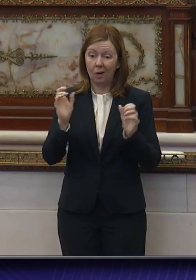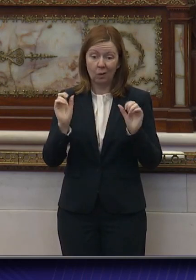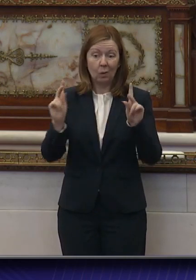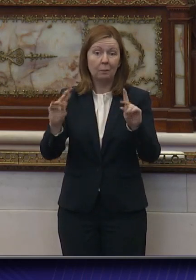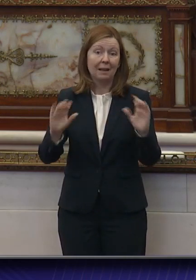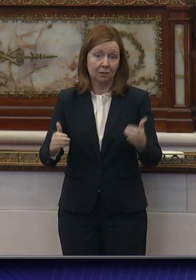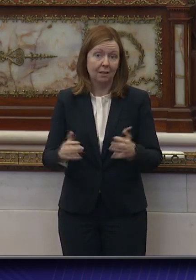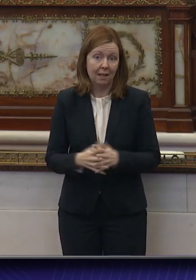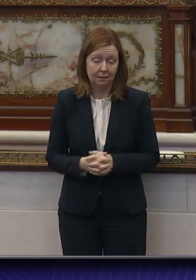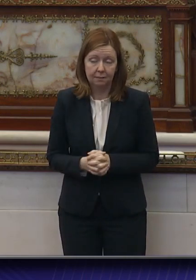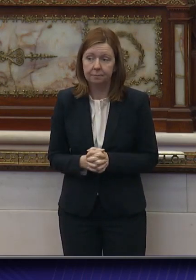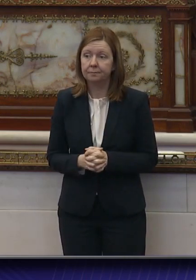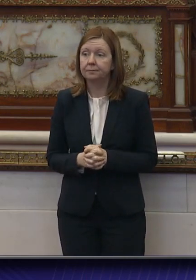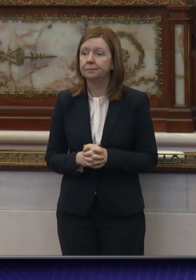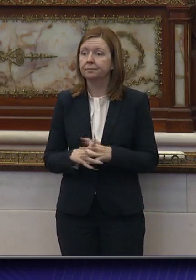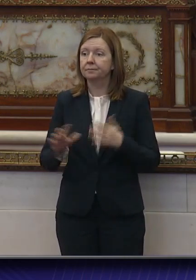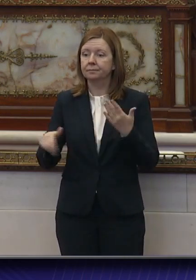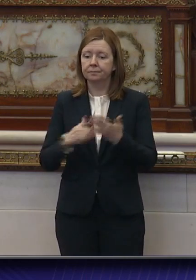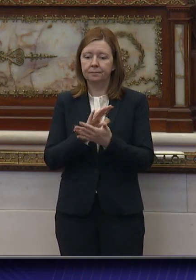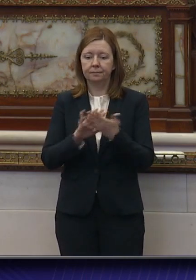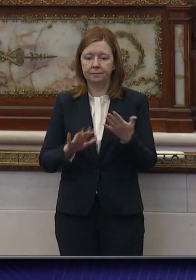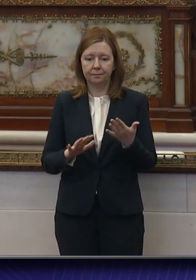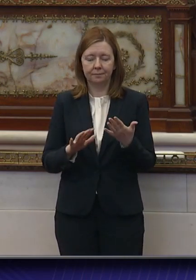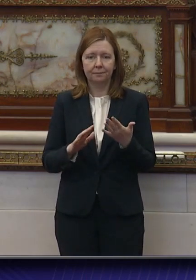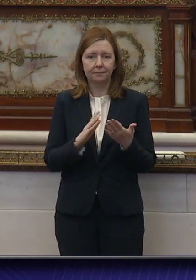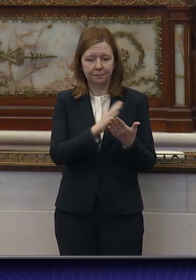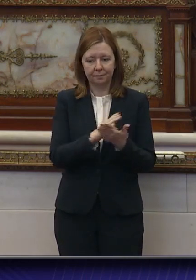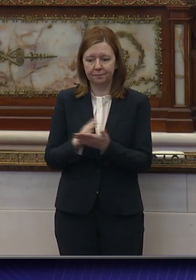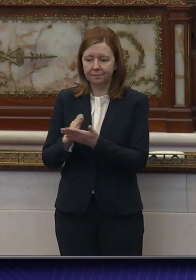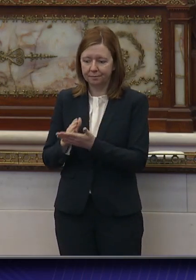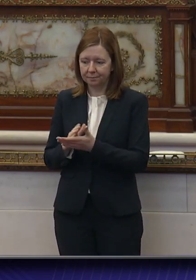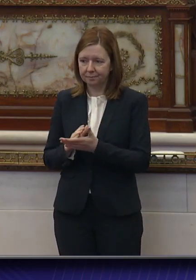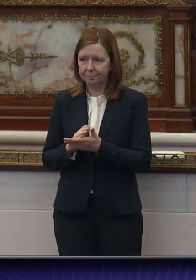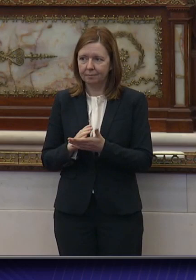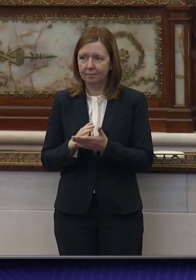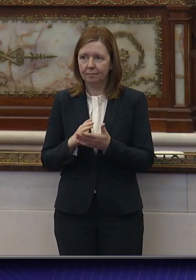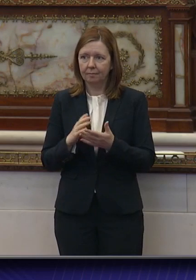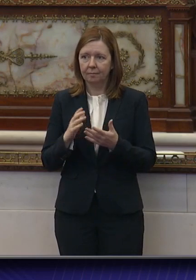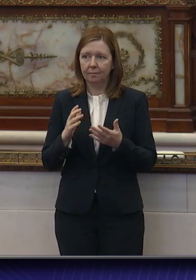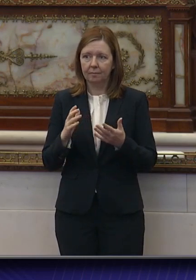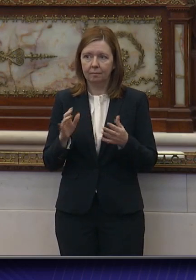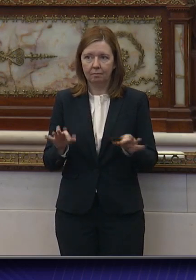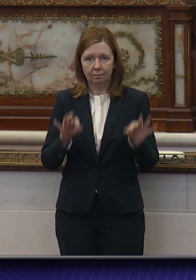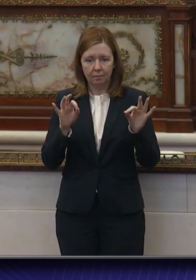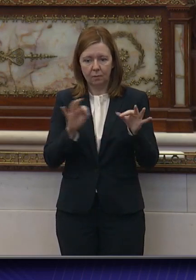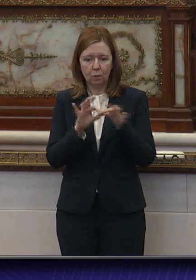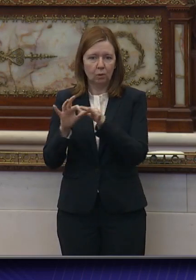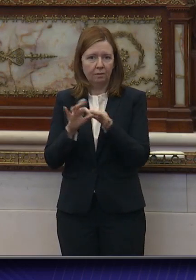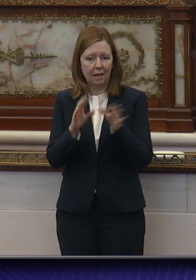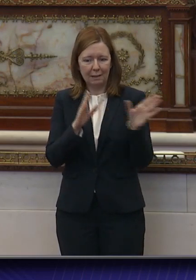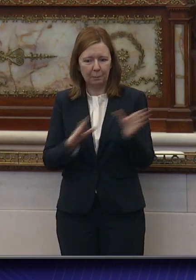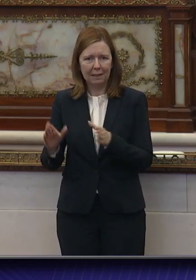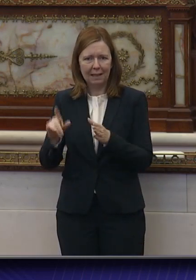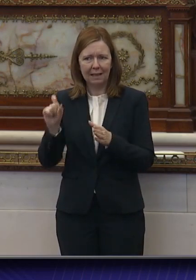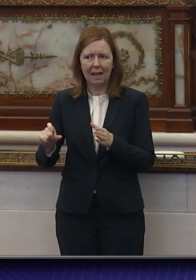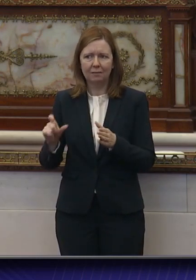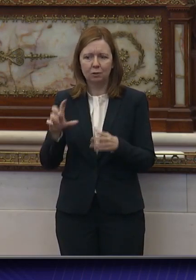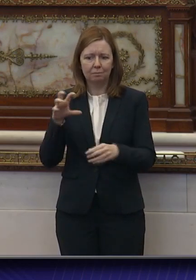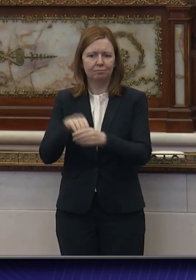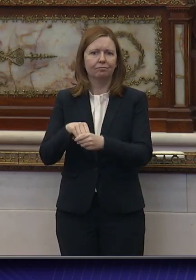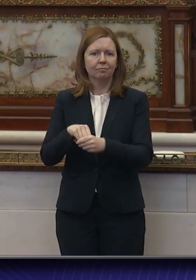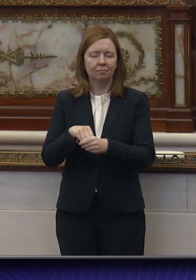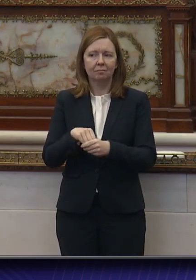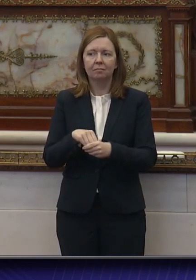into classrooms. All of these aspects of a unified plan have to be put in one,